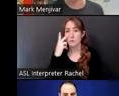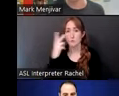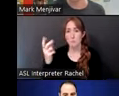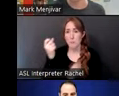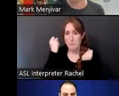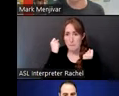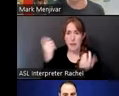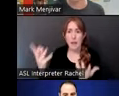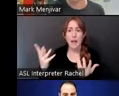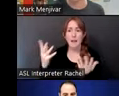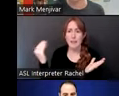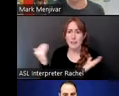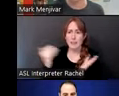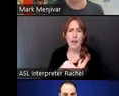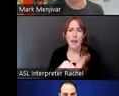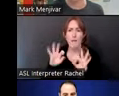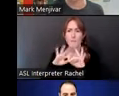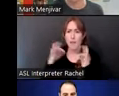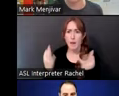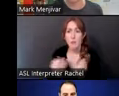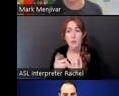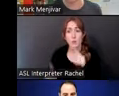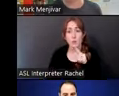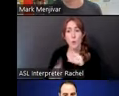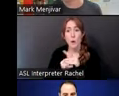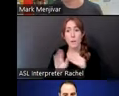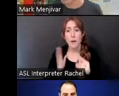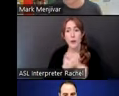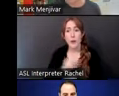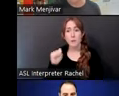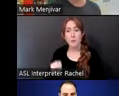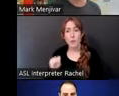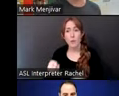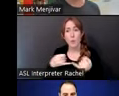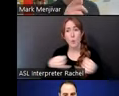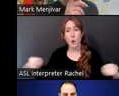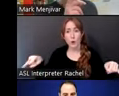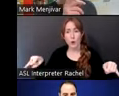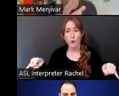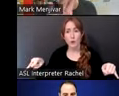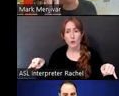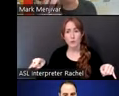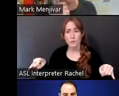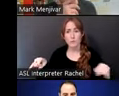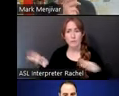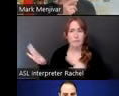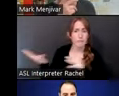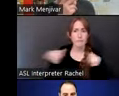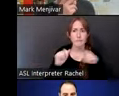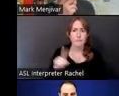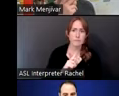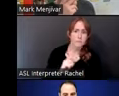unaccompanied children showing up at our southern border, right? Seeking asylum, fleeing violence from the Northern Triangle,